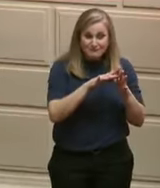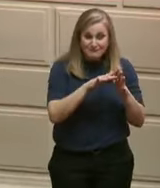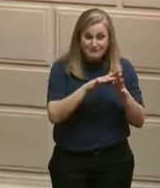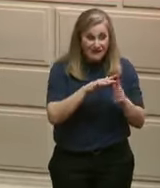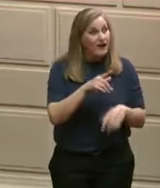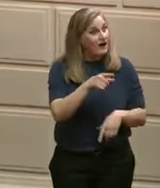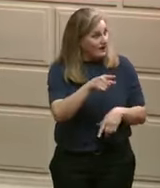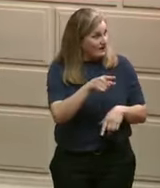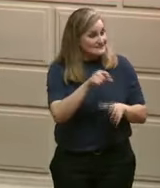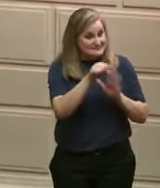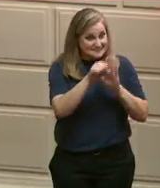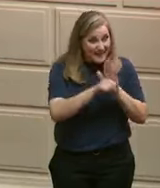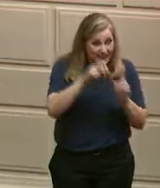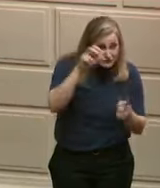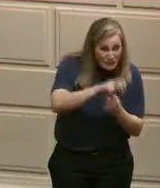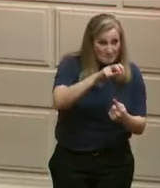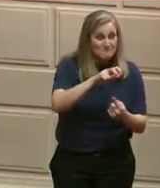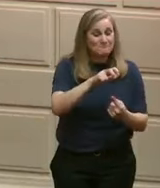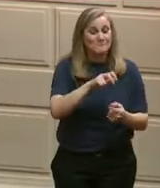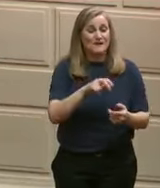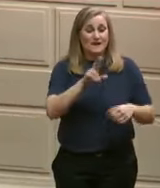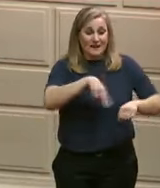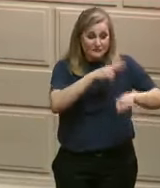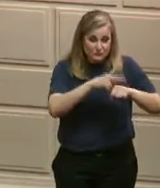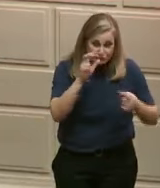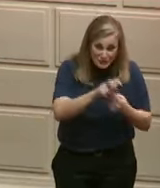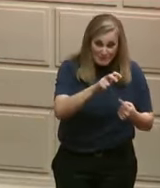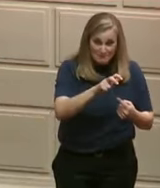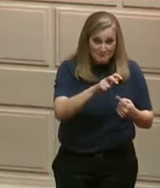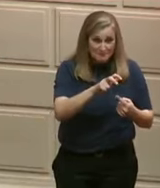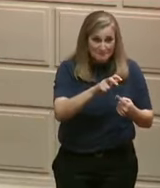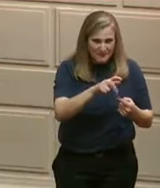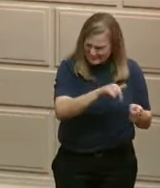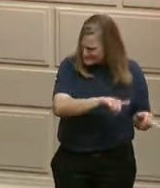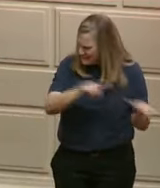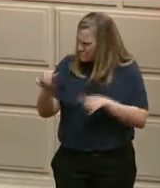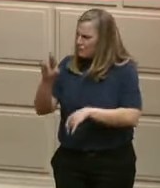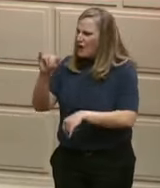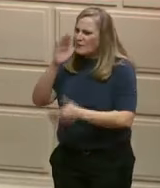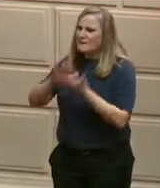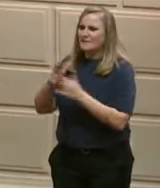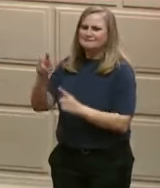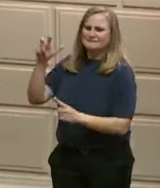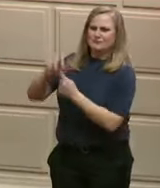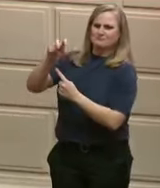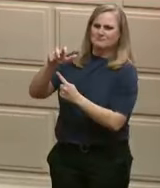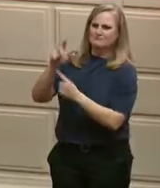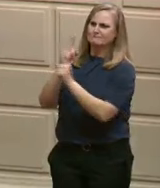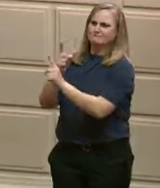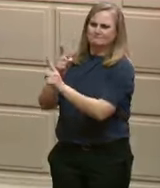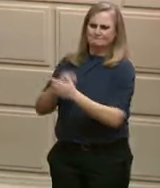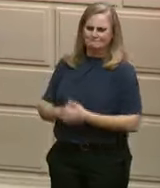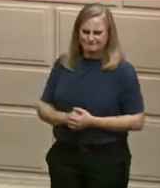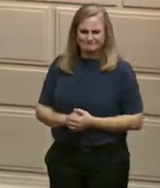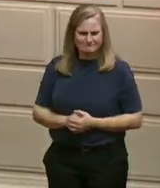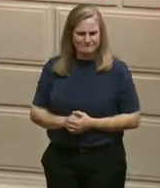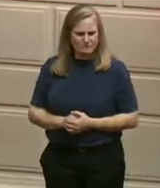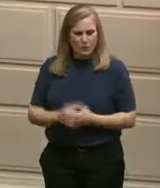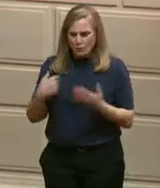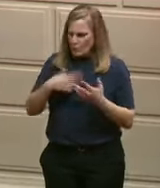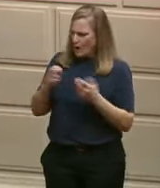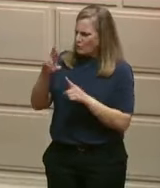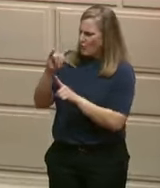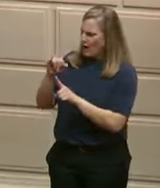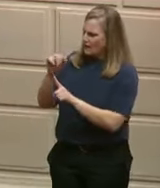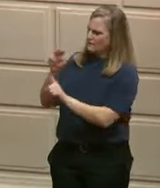Duke University. And just like Rhode Island, they earned the respect they deserved. But what I am most proud of